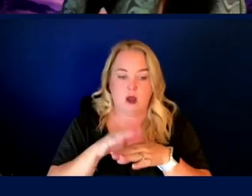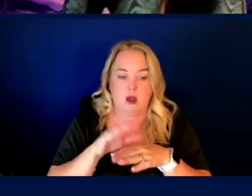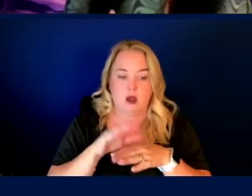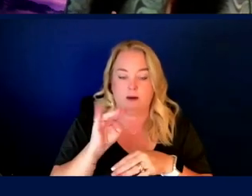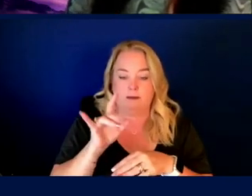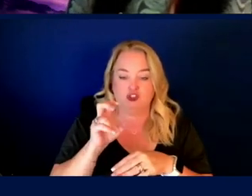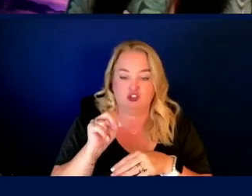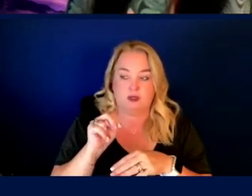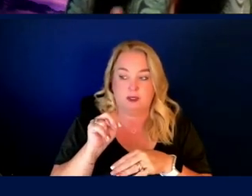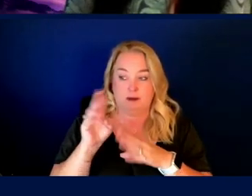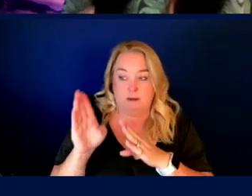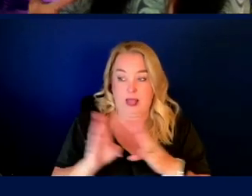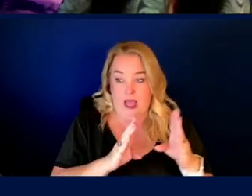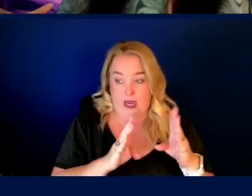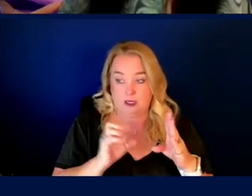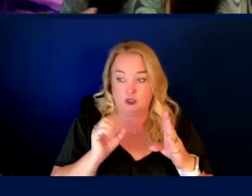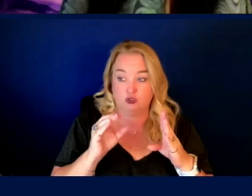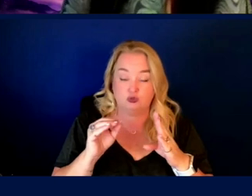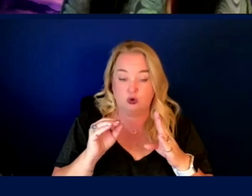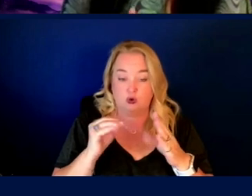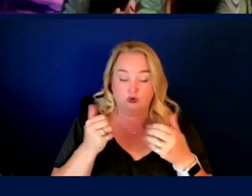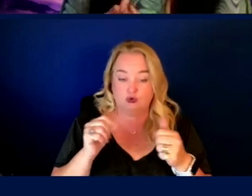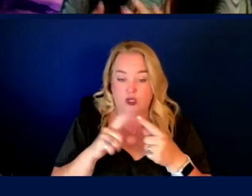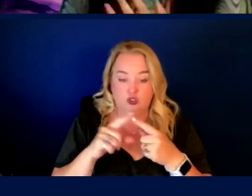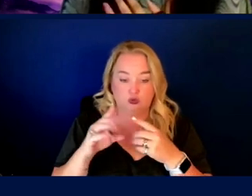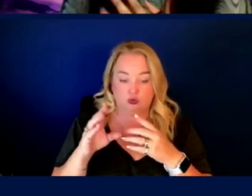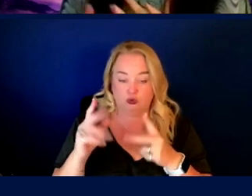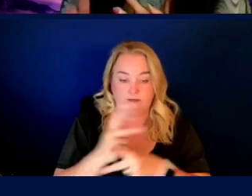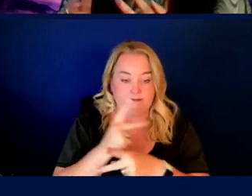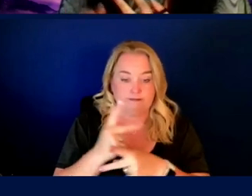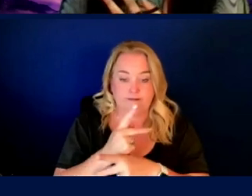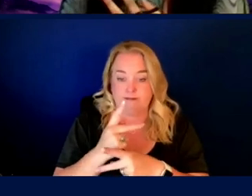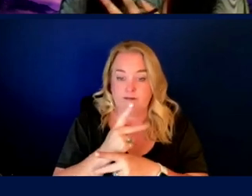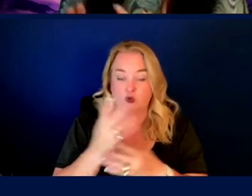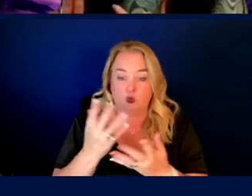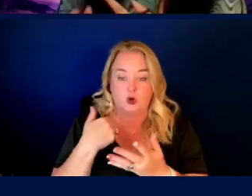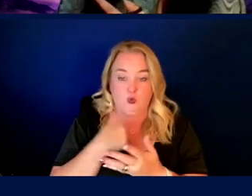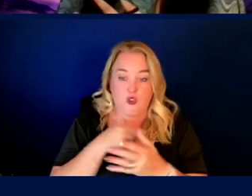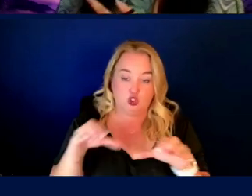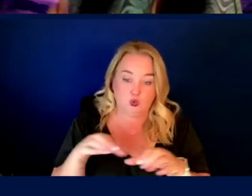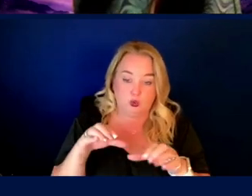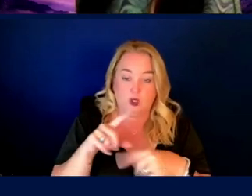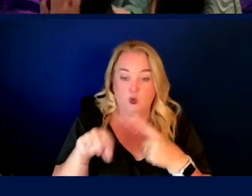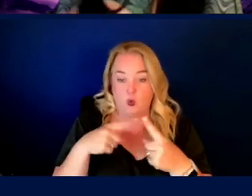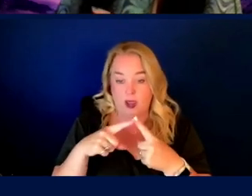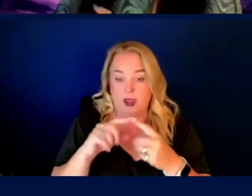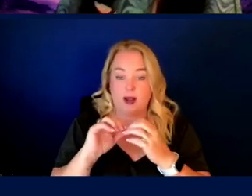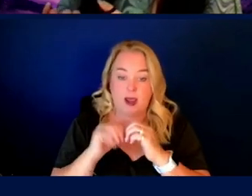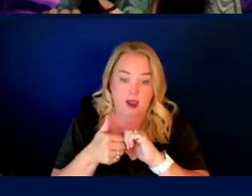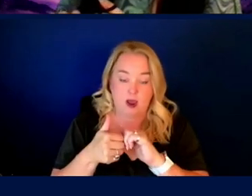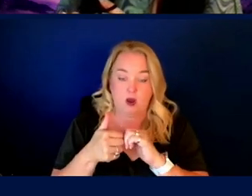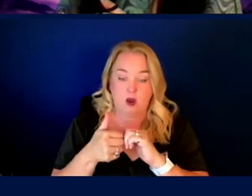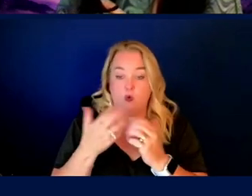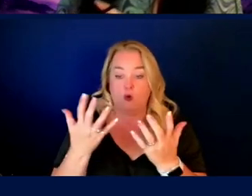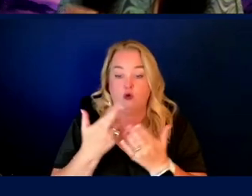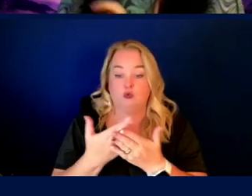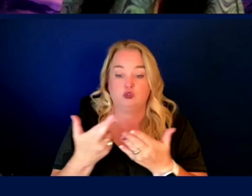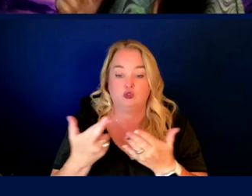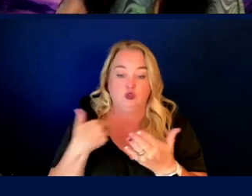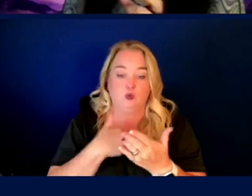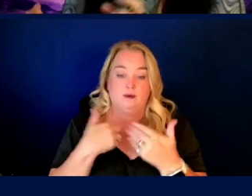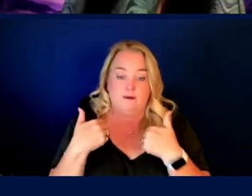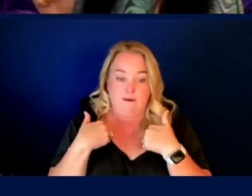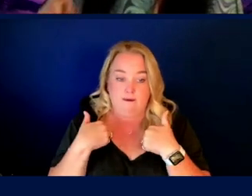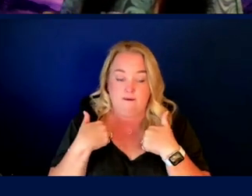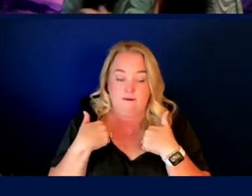So deciding, uh, navigating those spaces of, uh, what are we doing? When are we doing it? How are we doing it? What resources, uh, do they